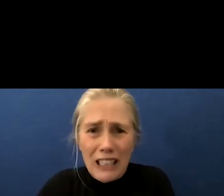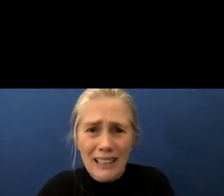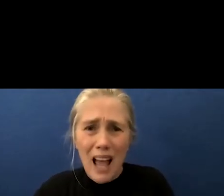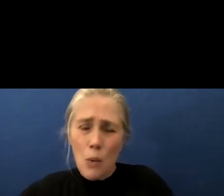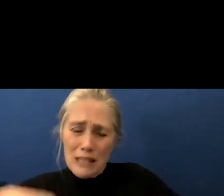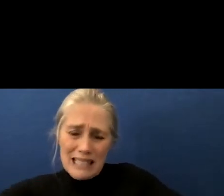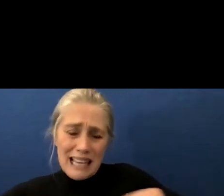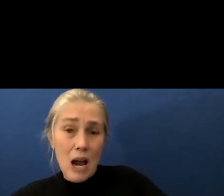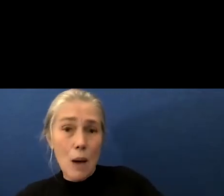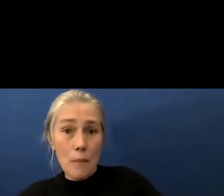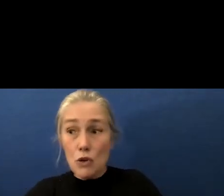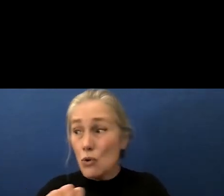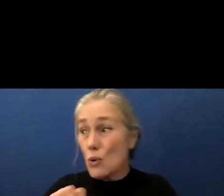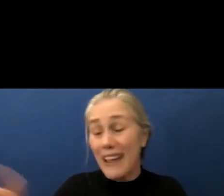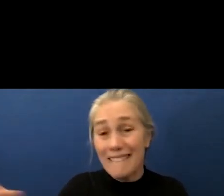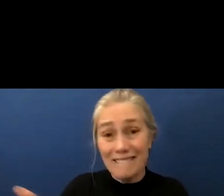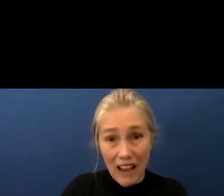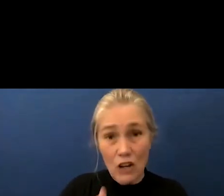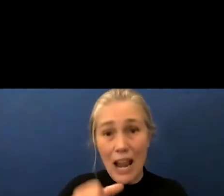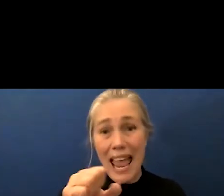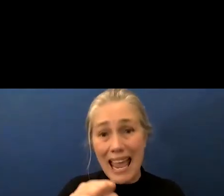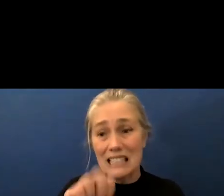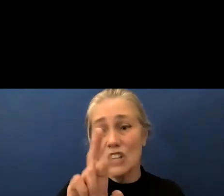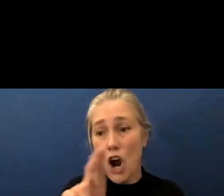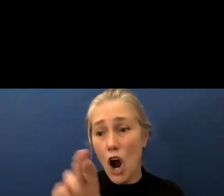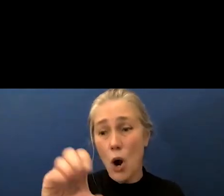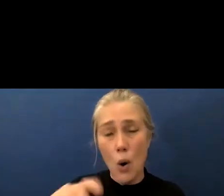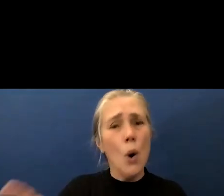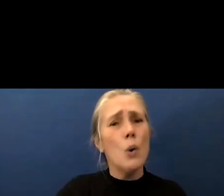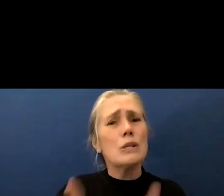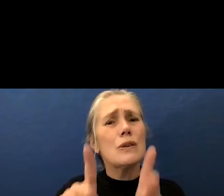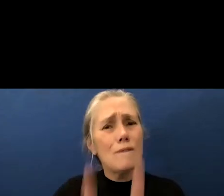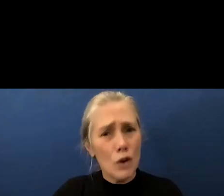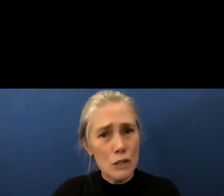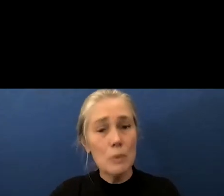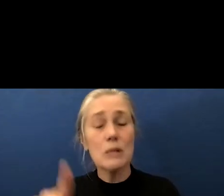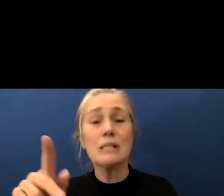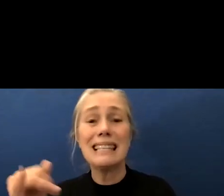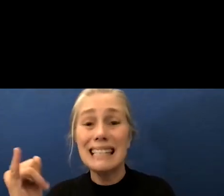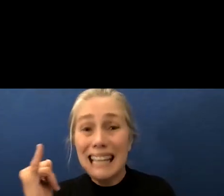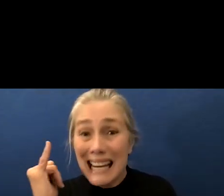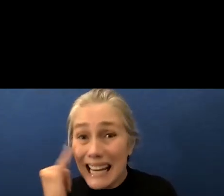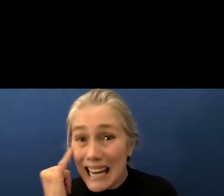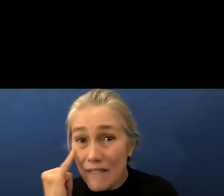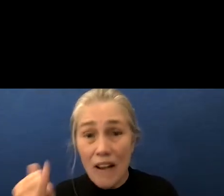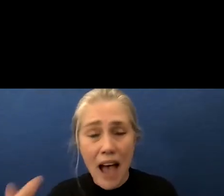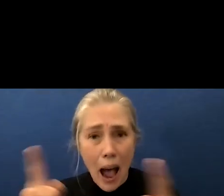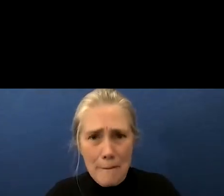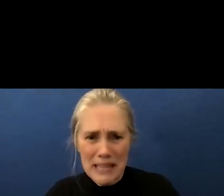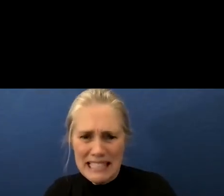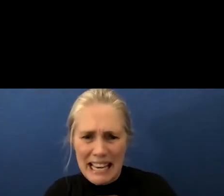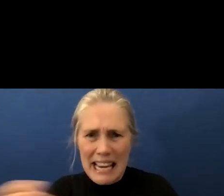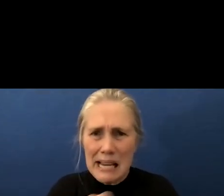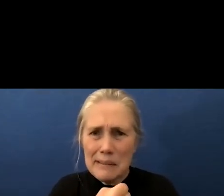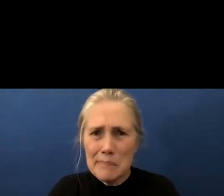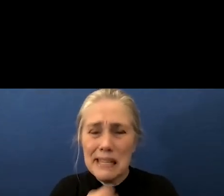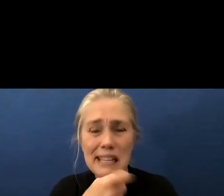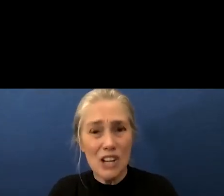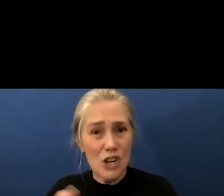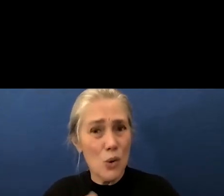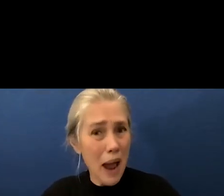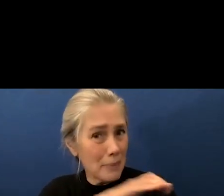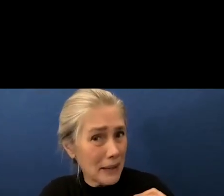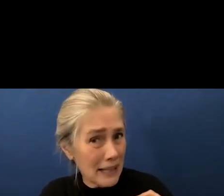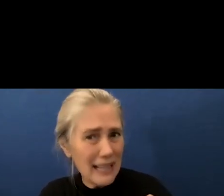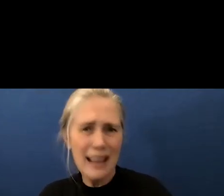and fire an SRO who's the first line of defense on campus if something like a gang beating were to happen on San Marcos campus sound